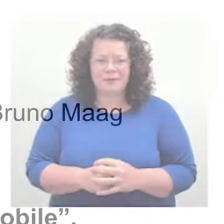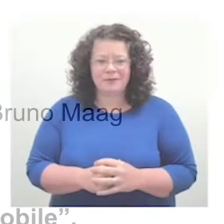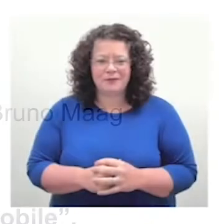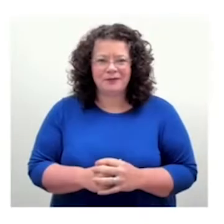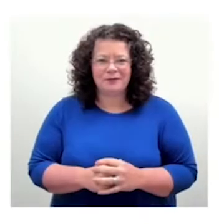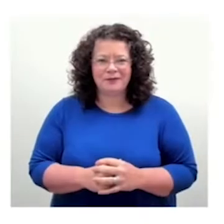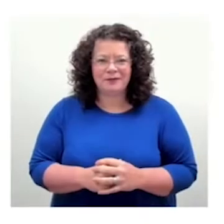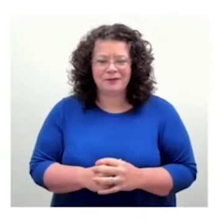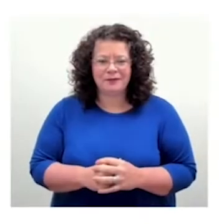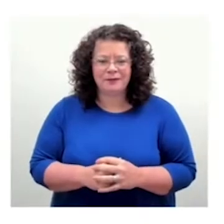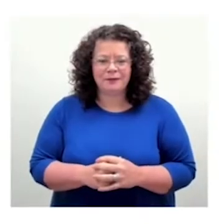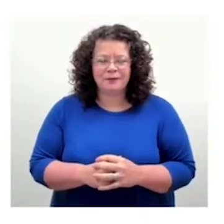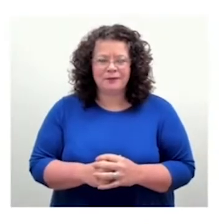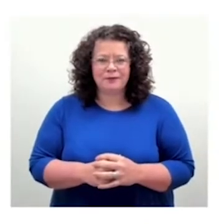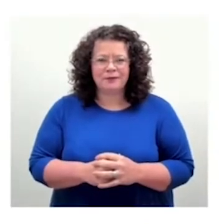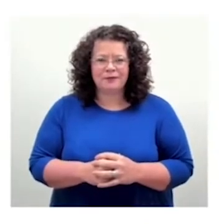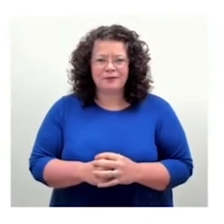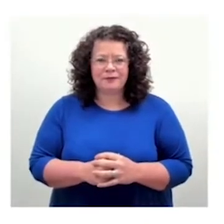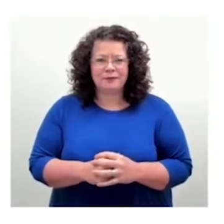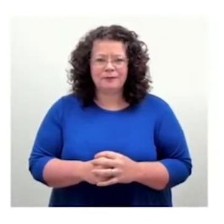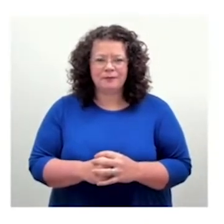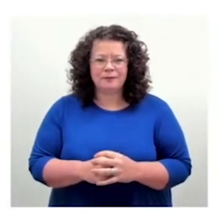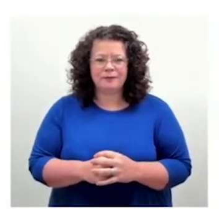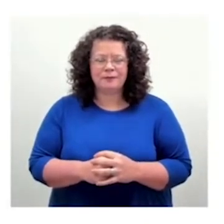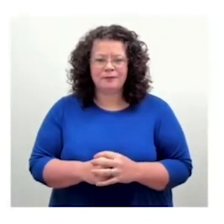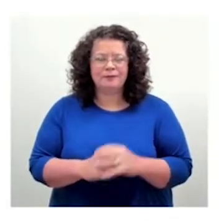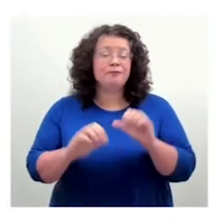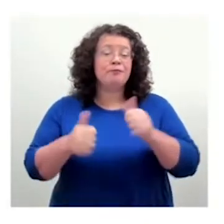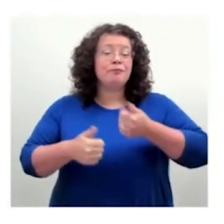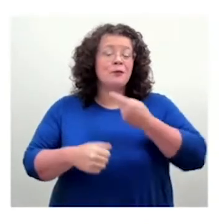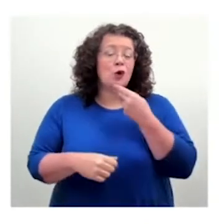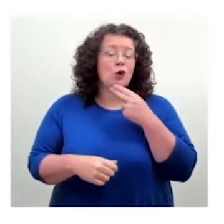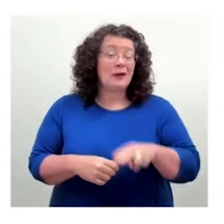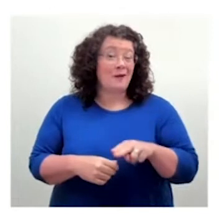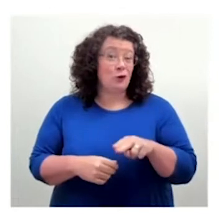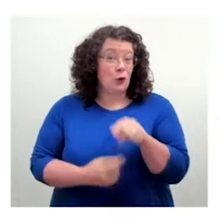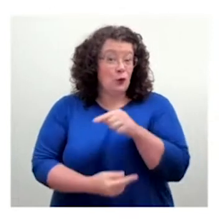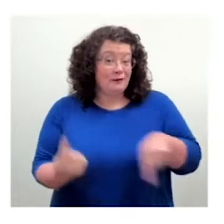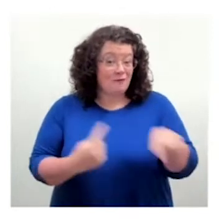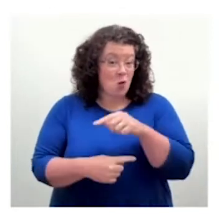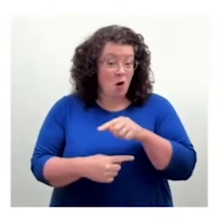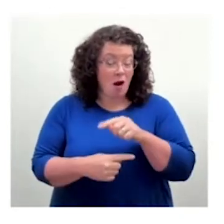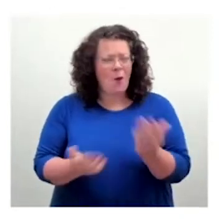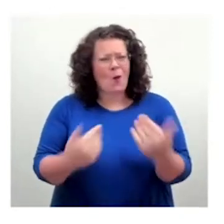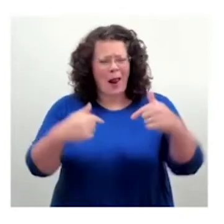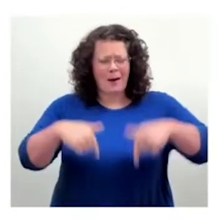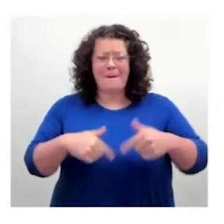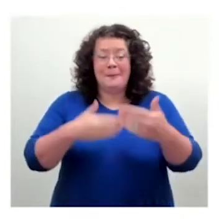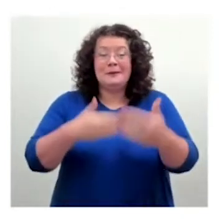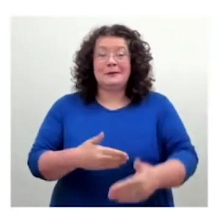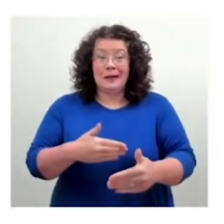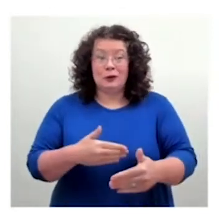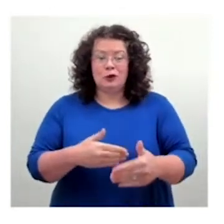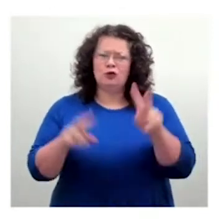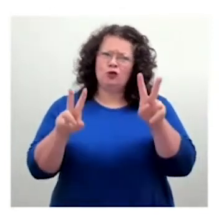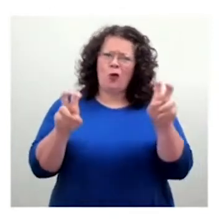Good afternoon, everyone, and welcome to this session about accessible fonts. My name's Sarah Zama, and I am